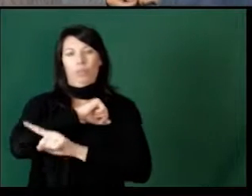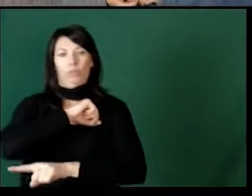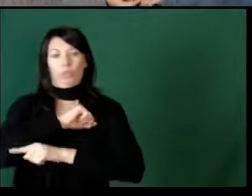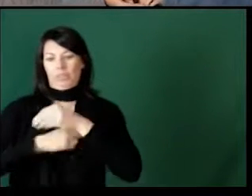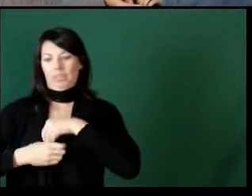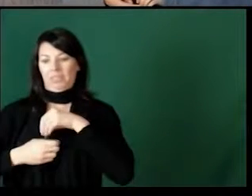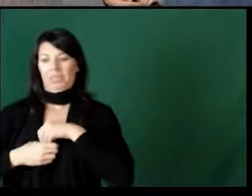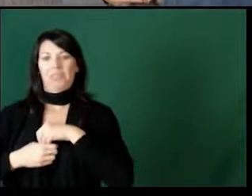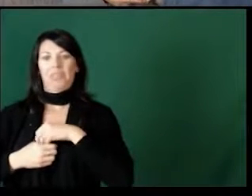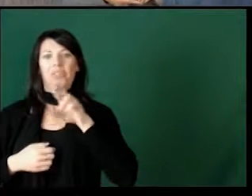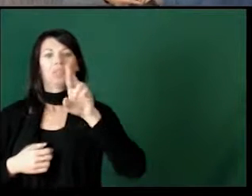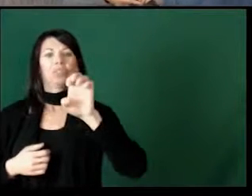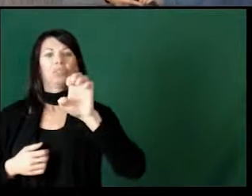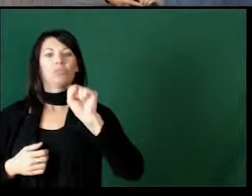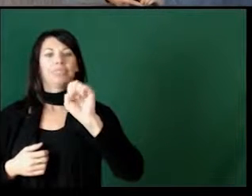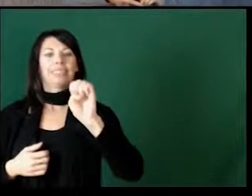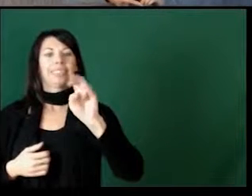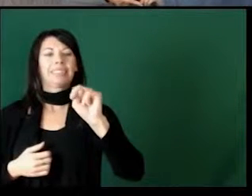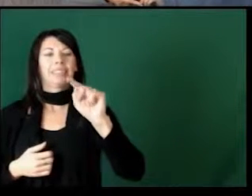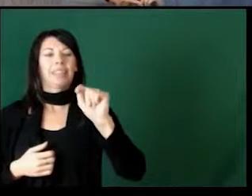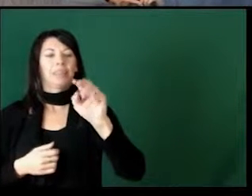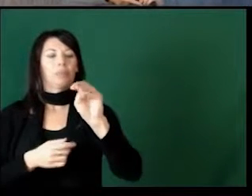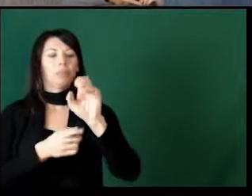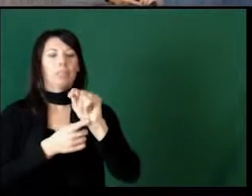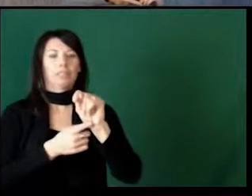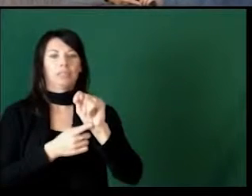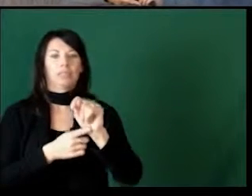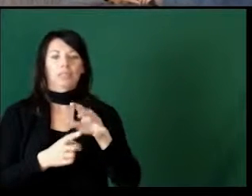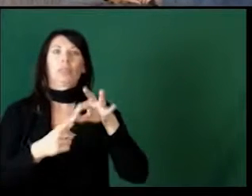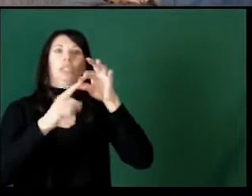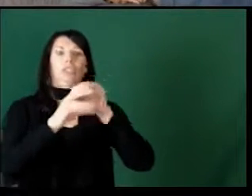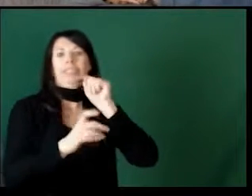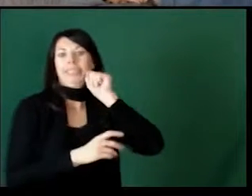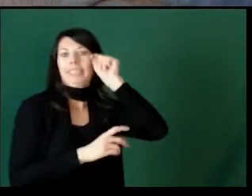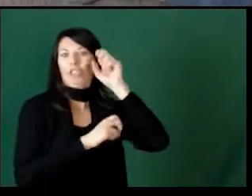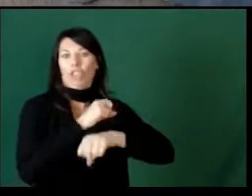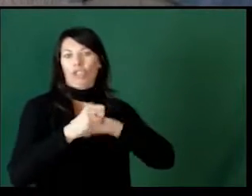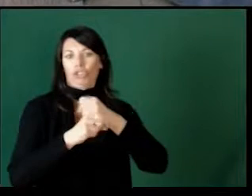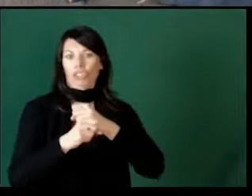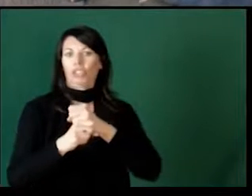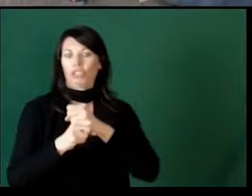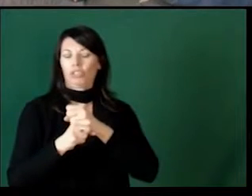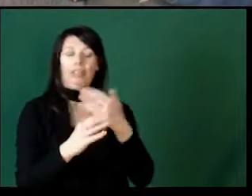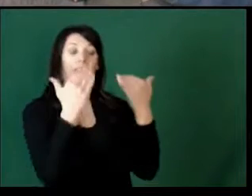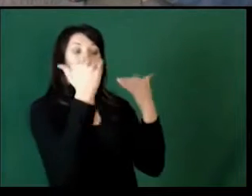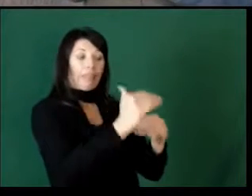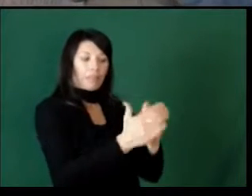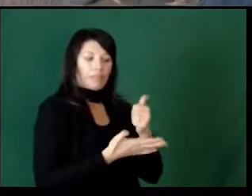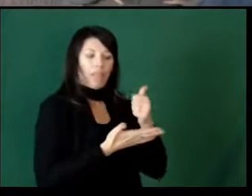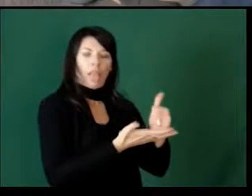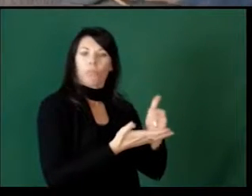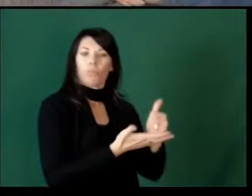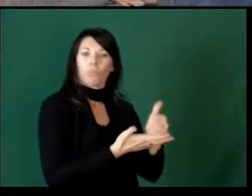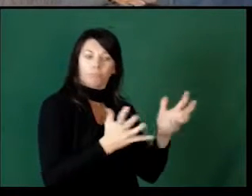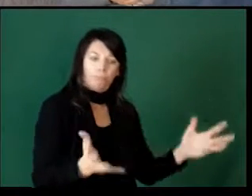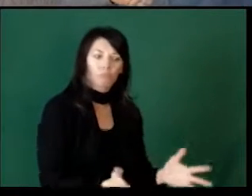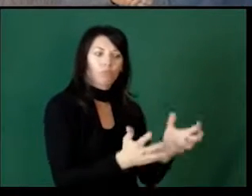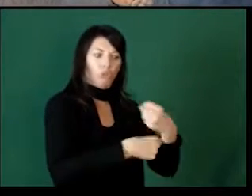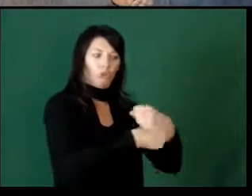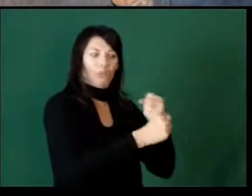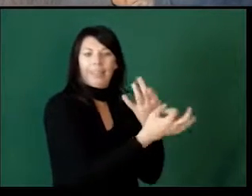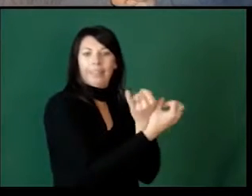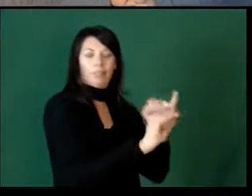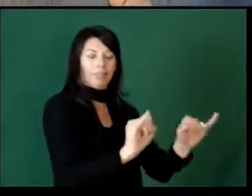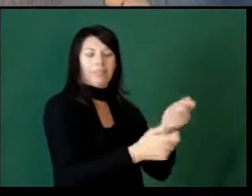resentment, especially from my experience with students that are in their teenage years. Limits foster more independence as opposed to that resentment.